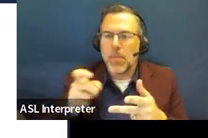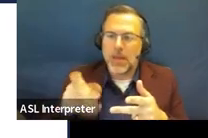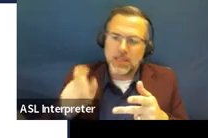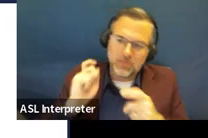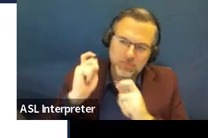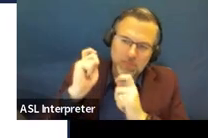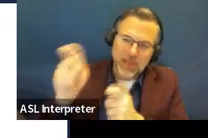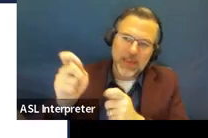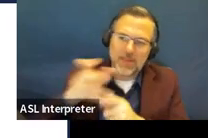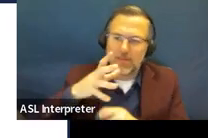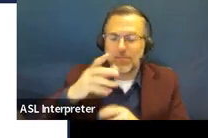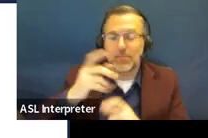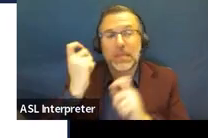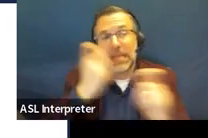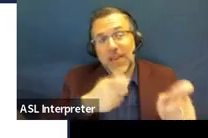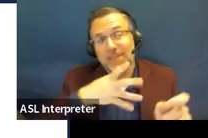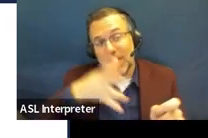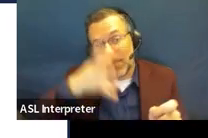with the amendments.